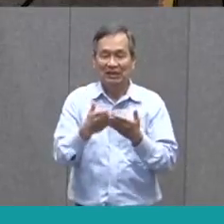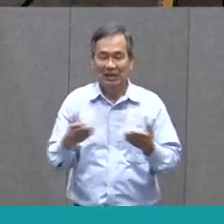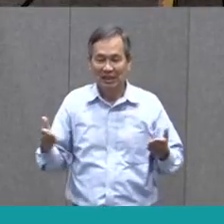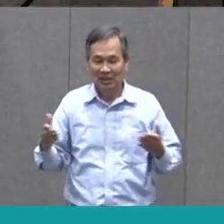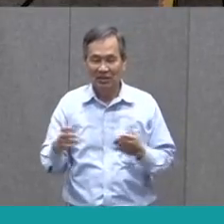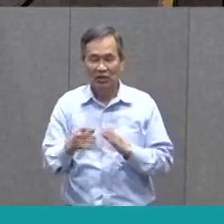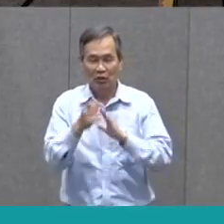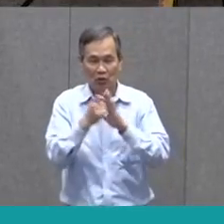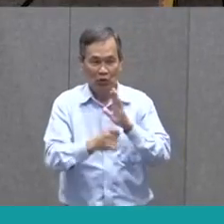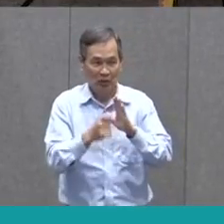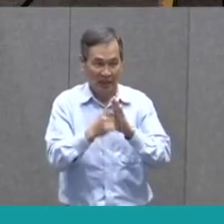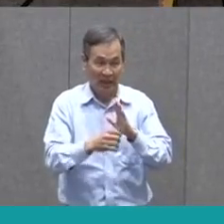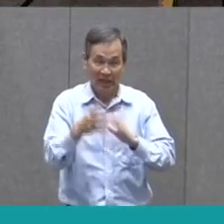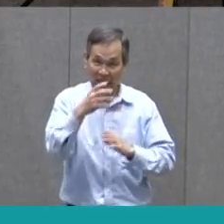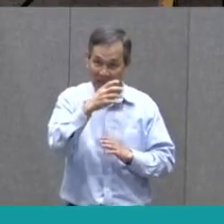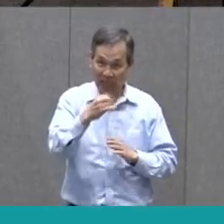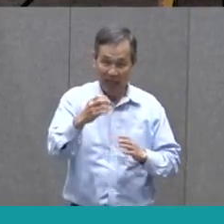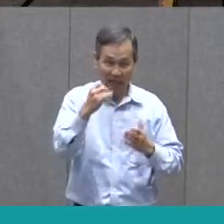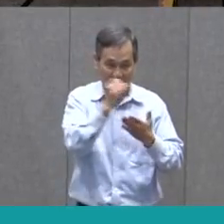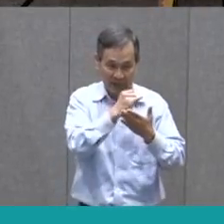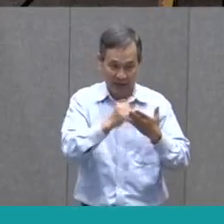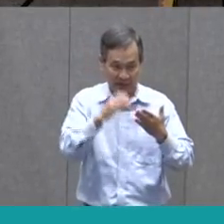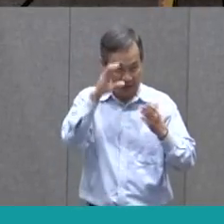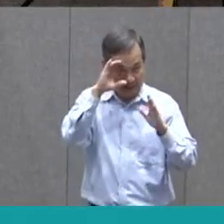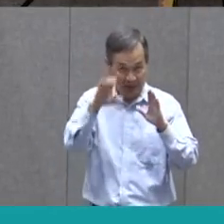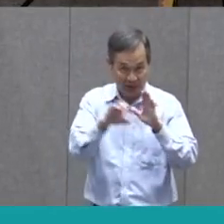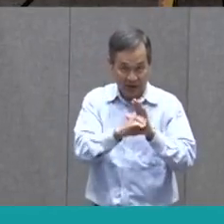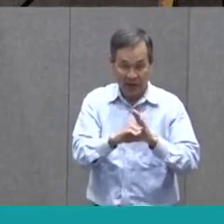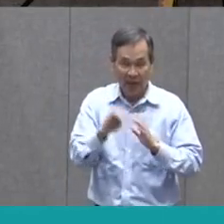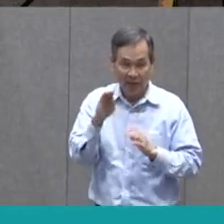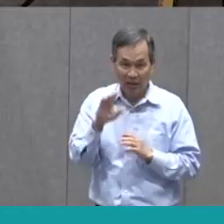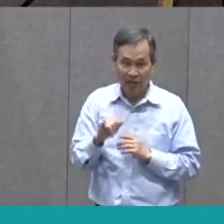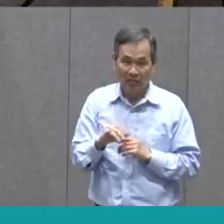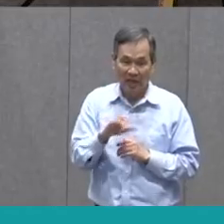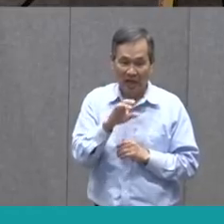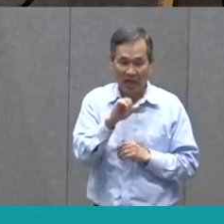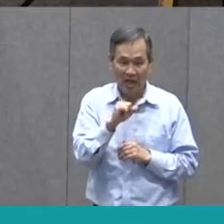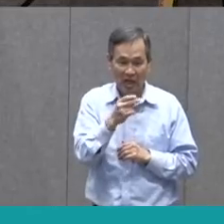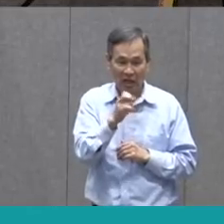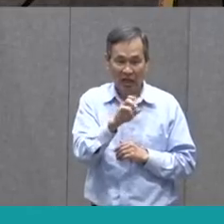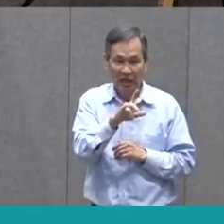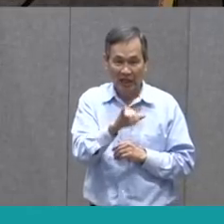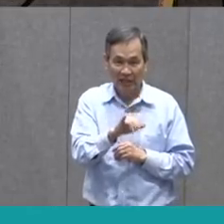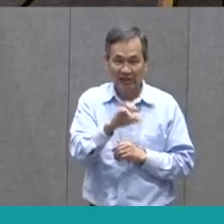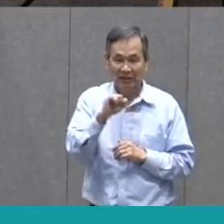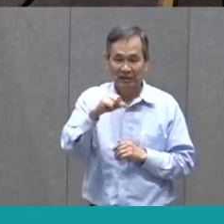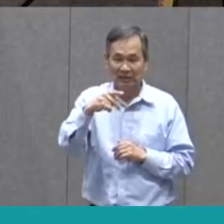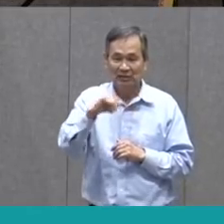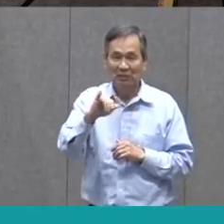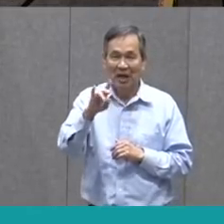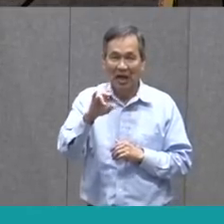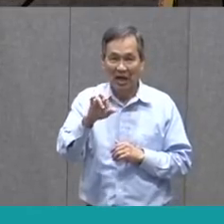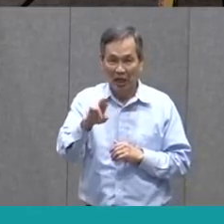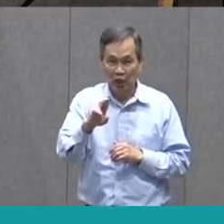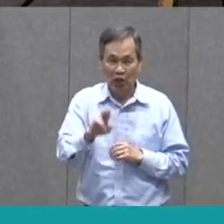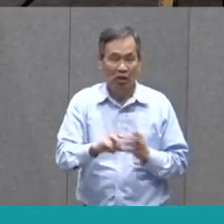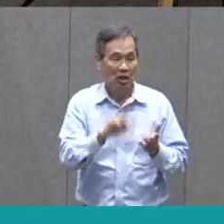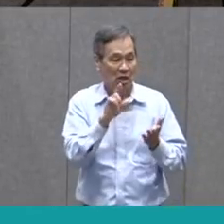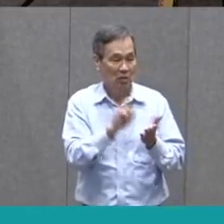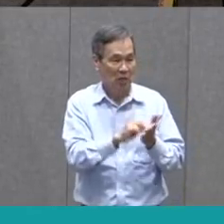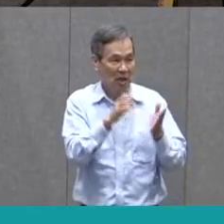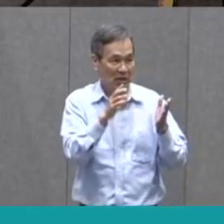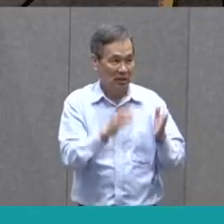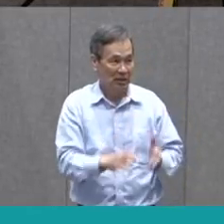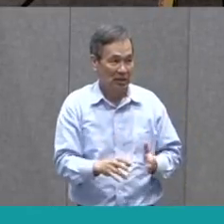is written and illustrated by Ashley Spires. And the publisher of this book